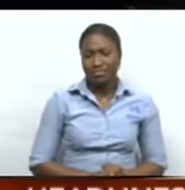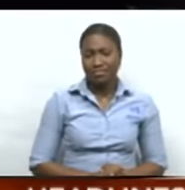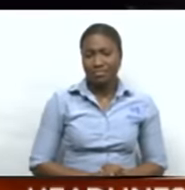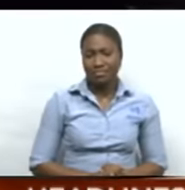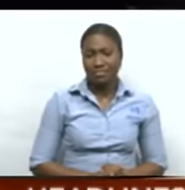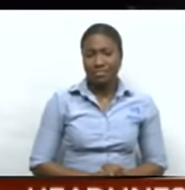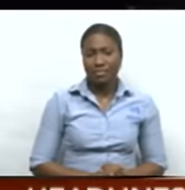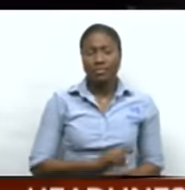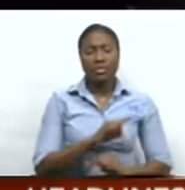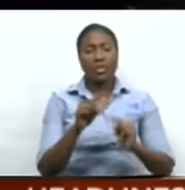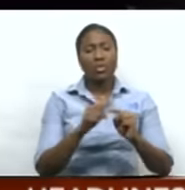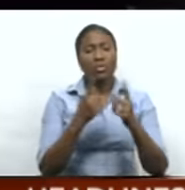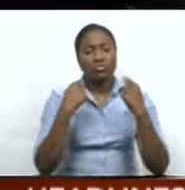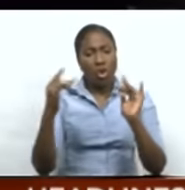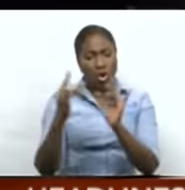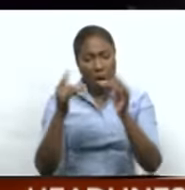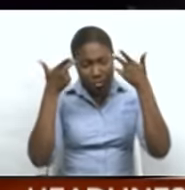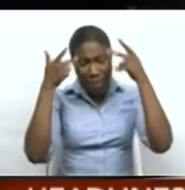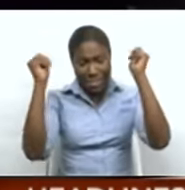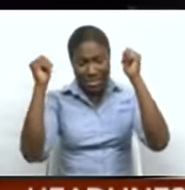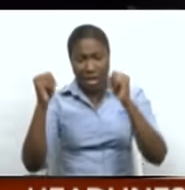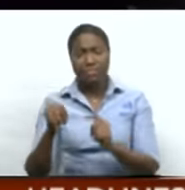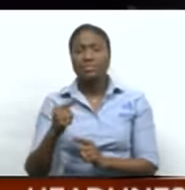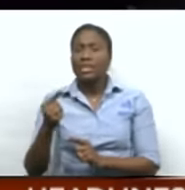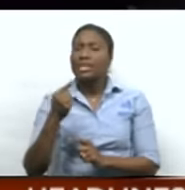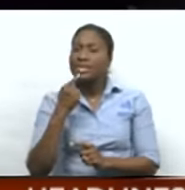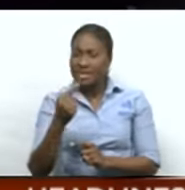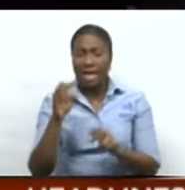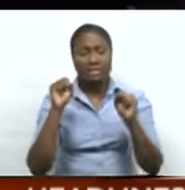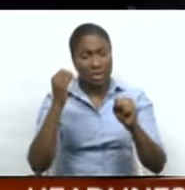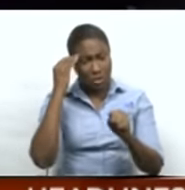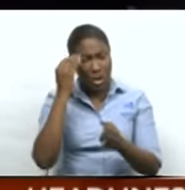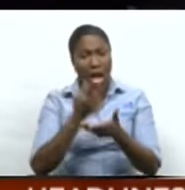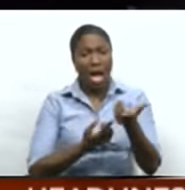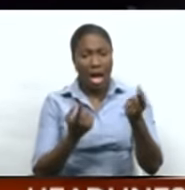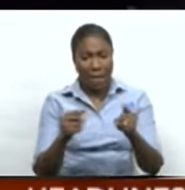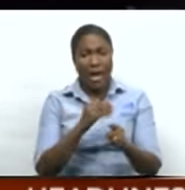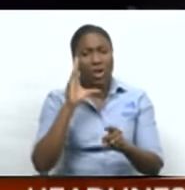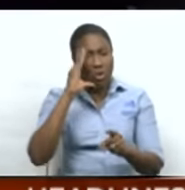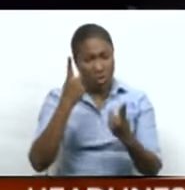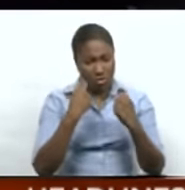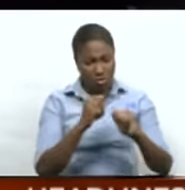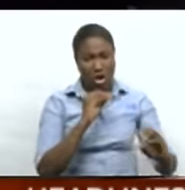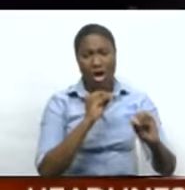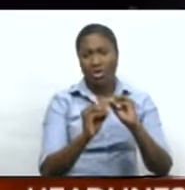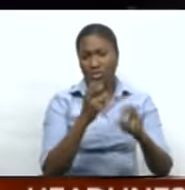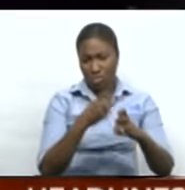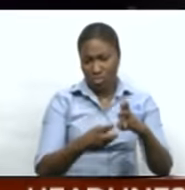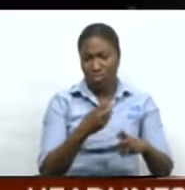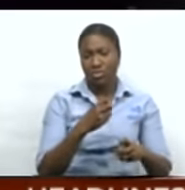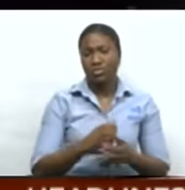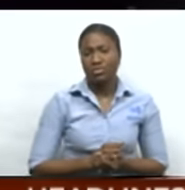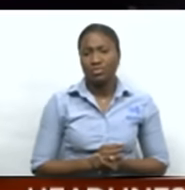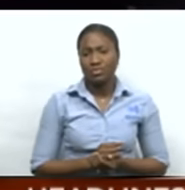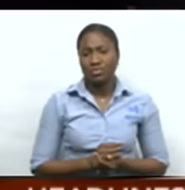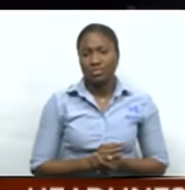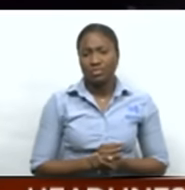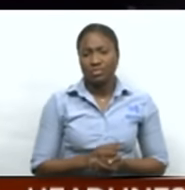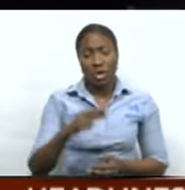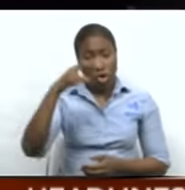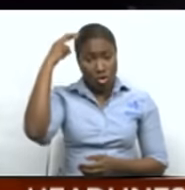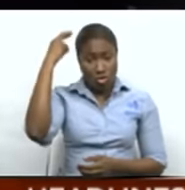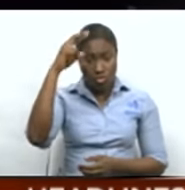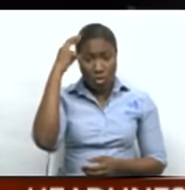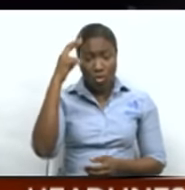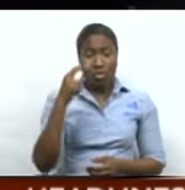Contacted for comment, Prime Minister Rowley told CNC3 News he is aware of the issue and he will be taking action to have the problem solved. Dr. Rowley